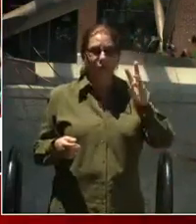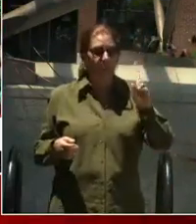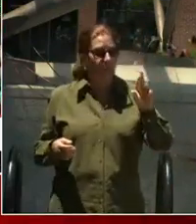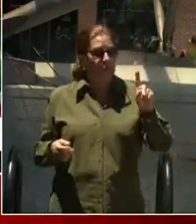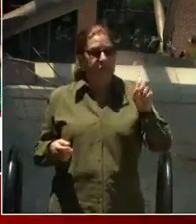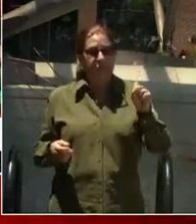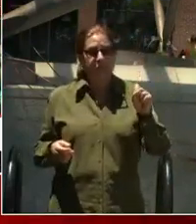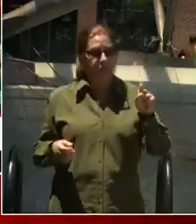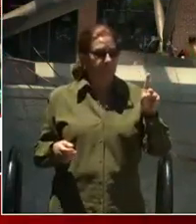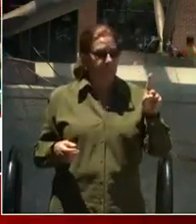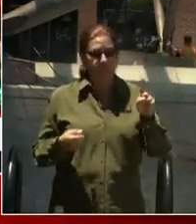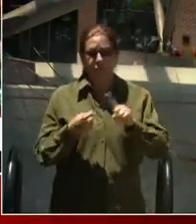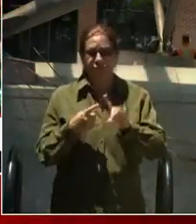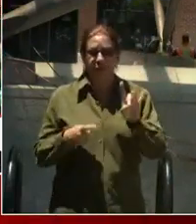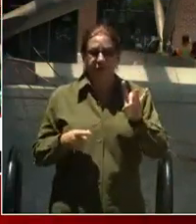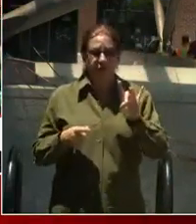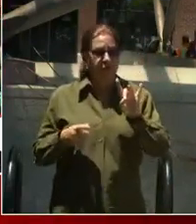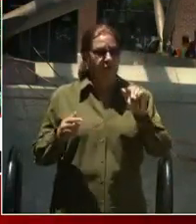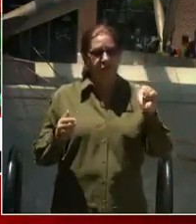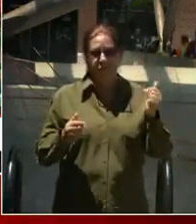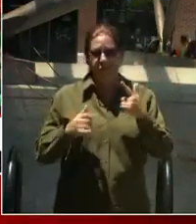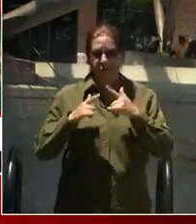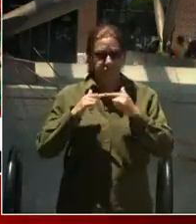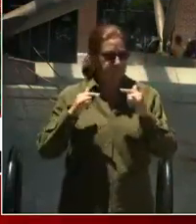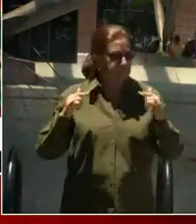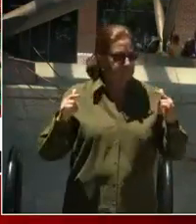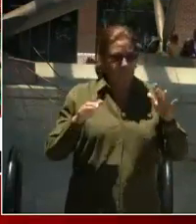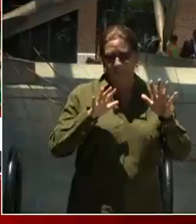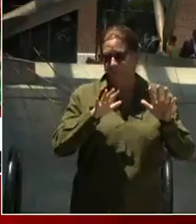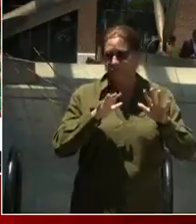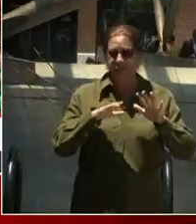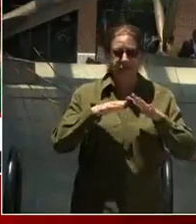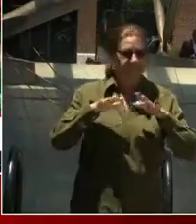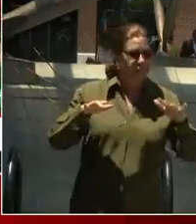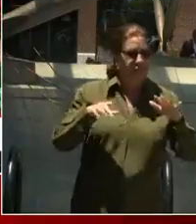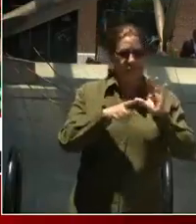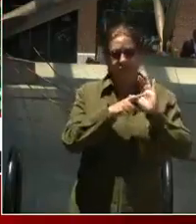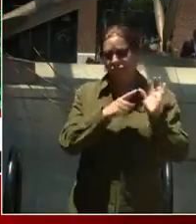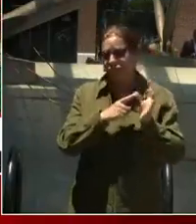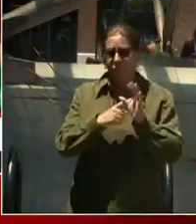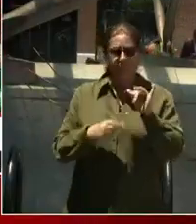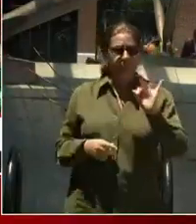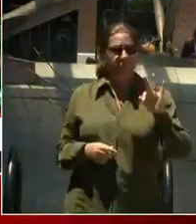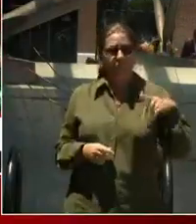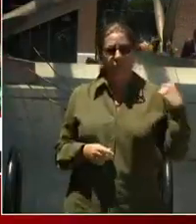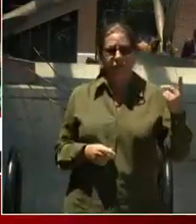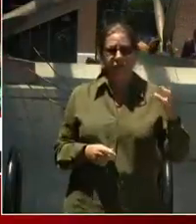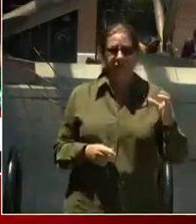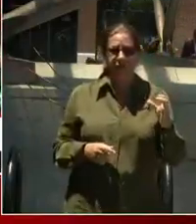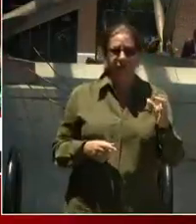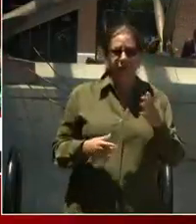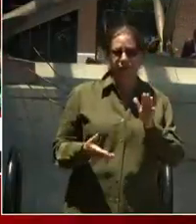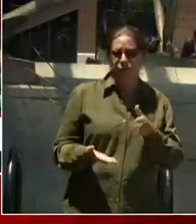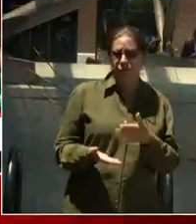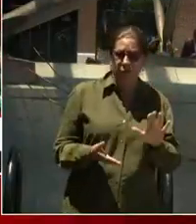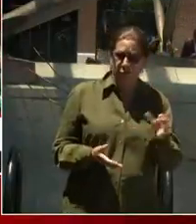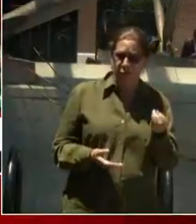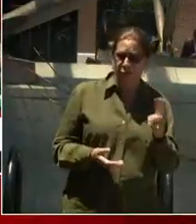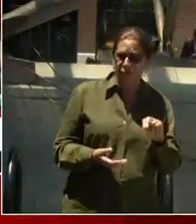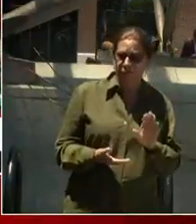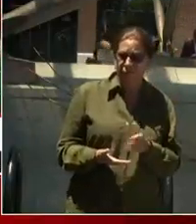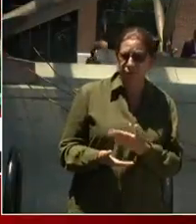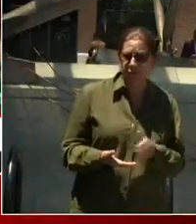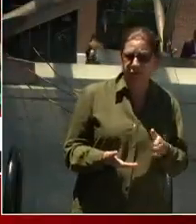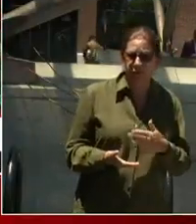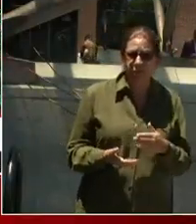the wonderful culture of Washington, D.C. That is go go music, Ben's Chili Bowl,